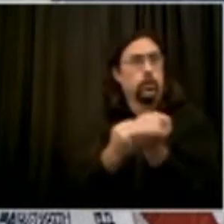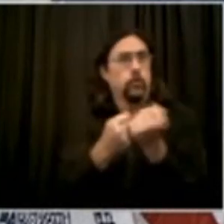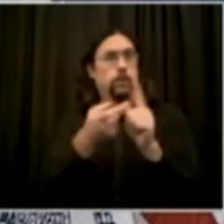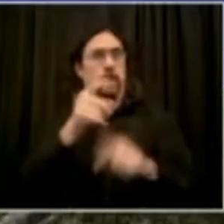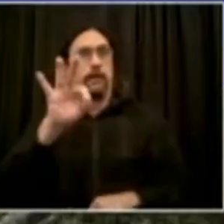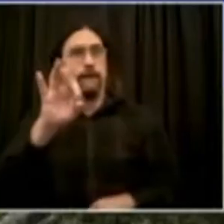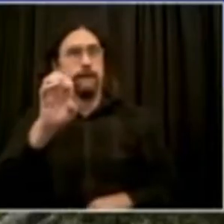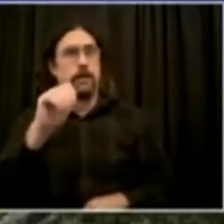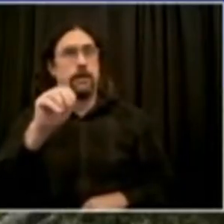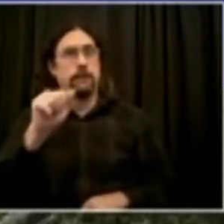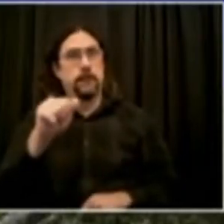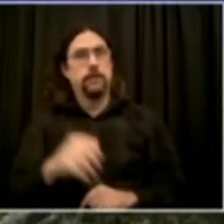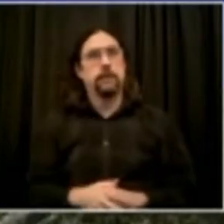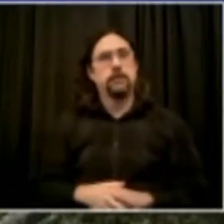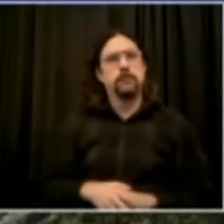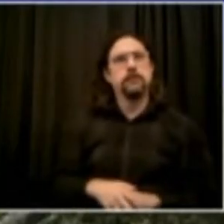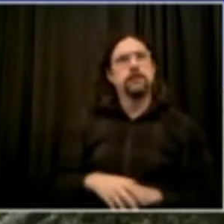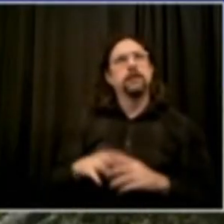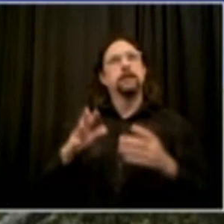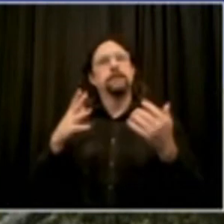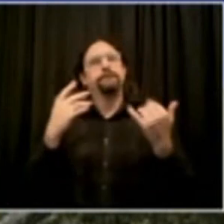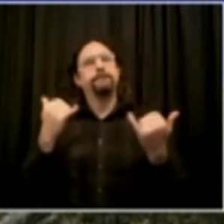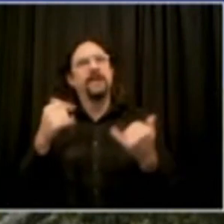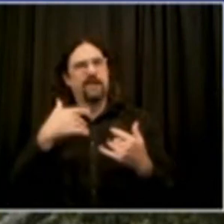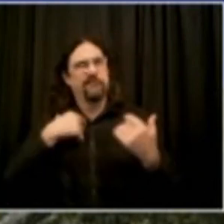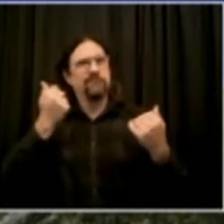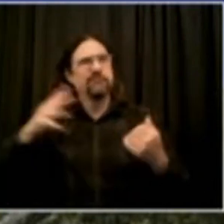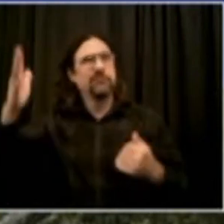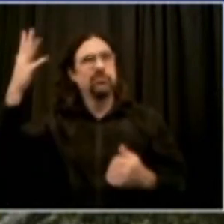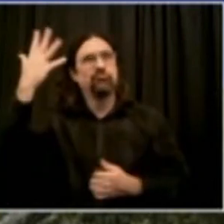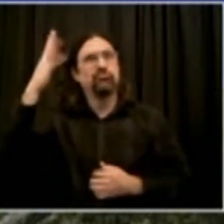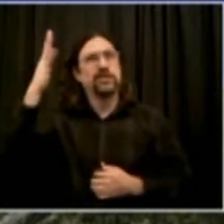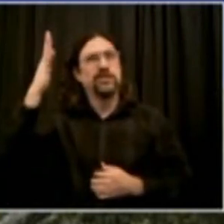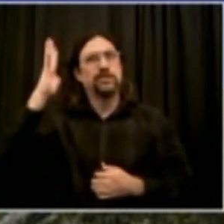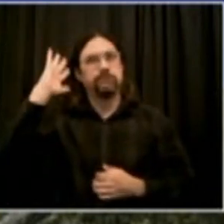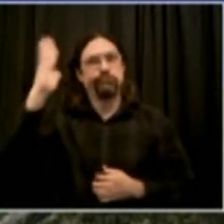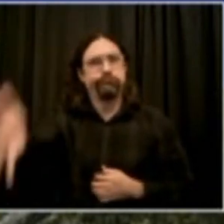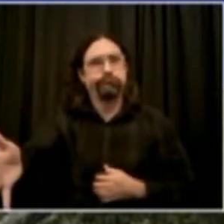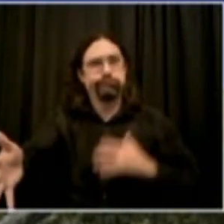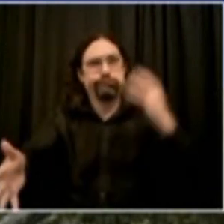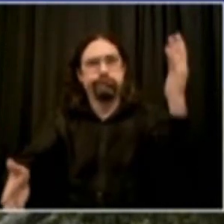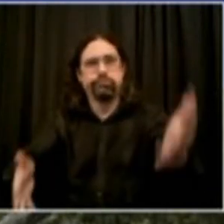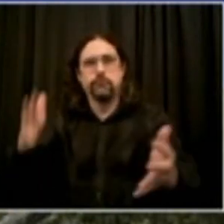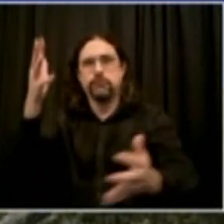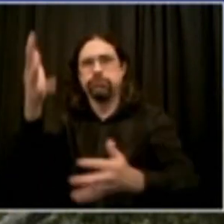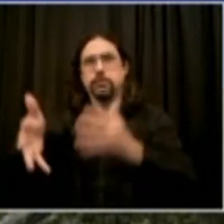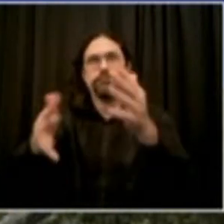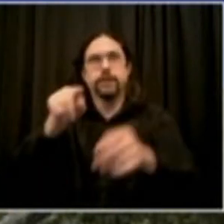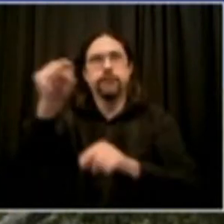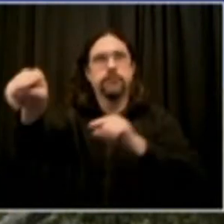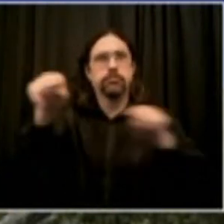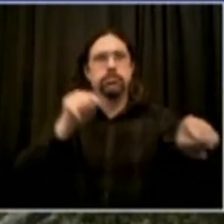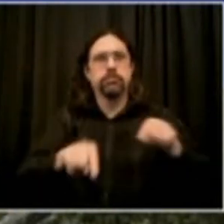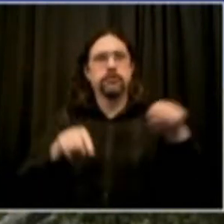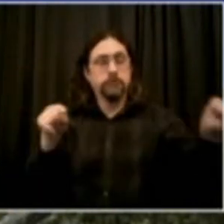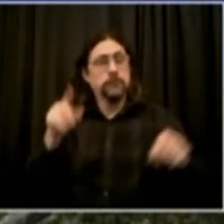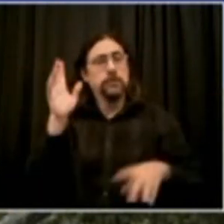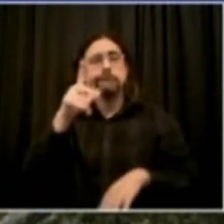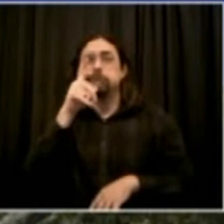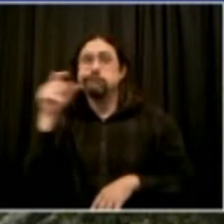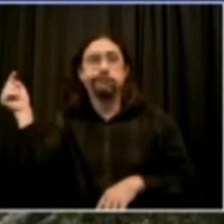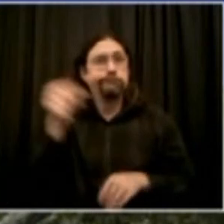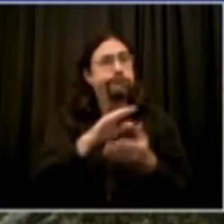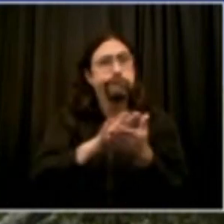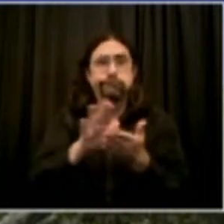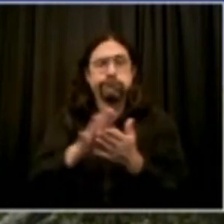a substantial number of personnel will be out there from a wide range of city agencies. Parks Department, Department